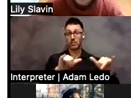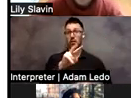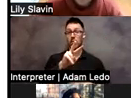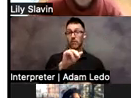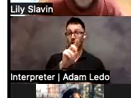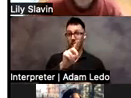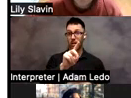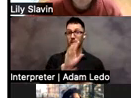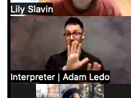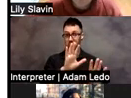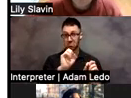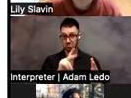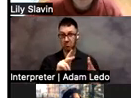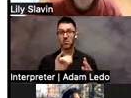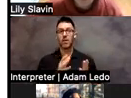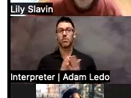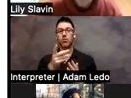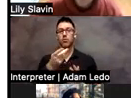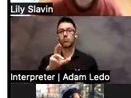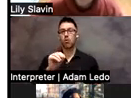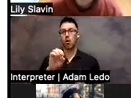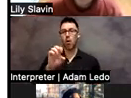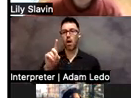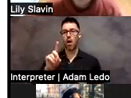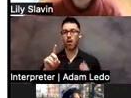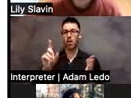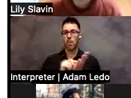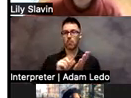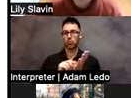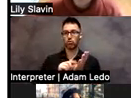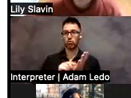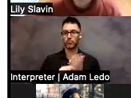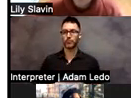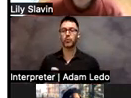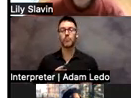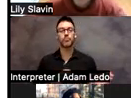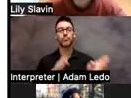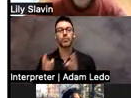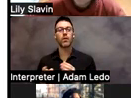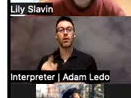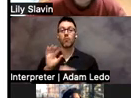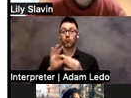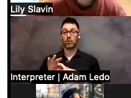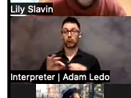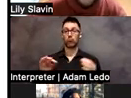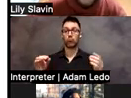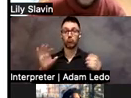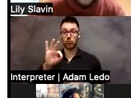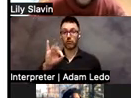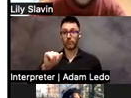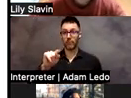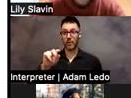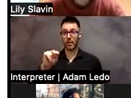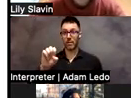So that's, again, through pro-ed publishers. Now, this is related to fitness, and this, the Brockport Fitness